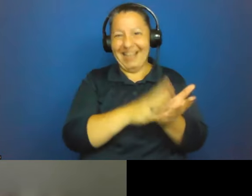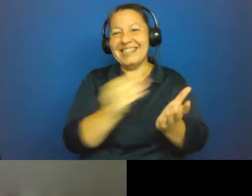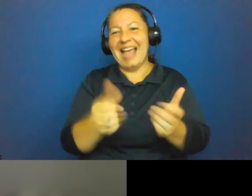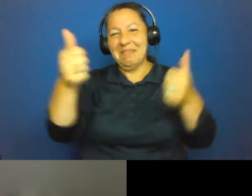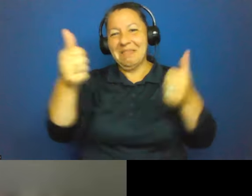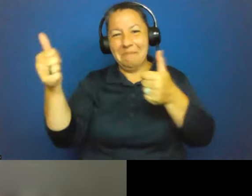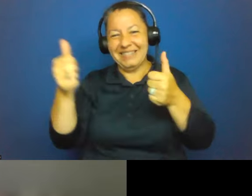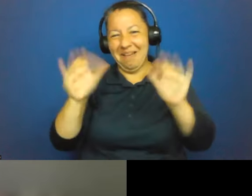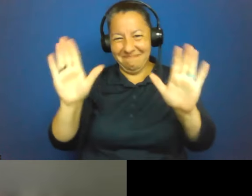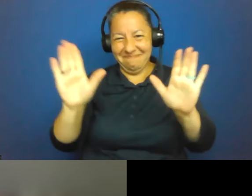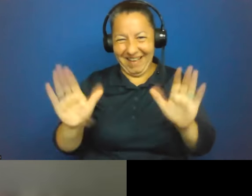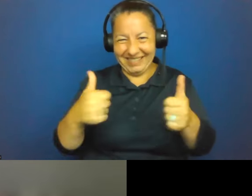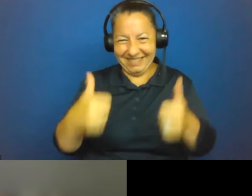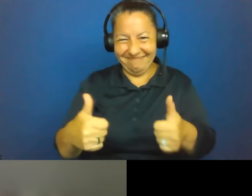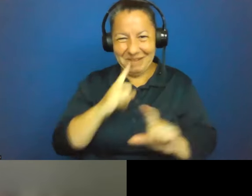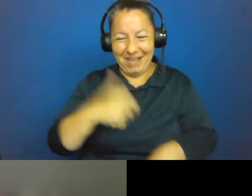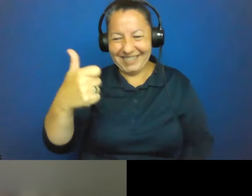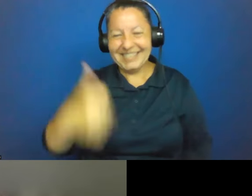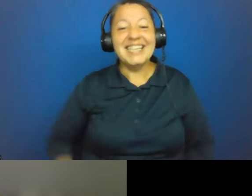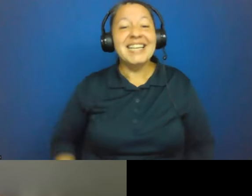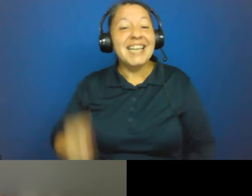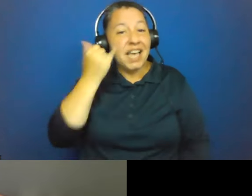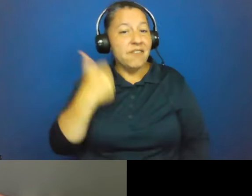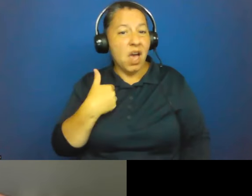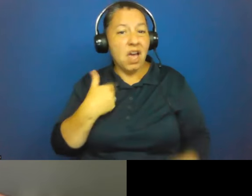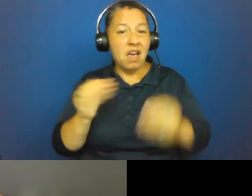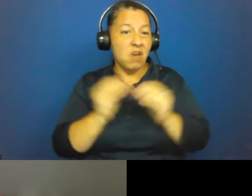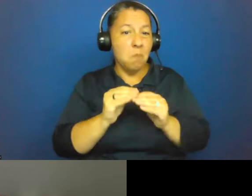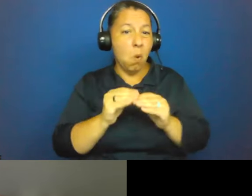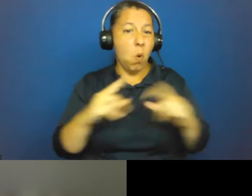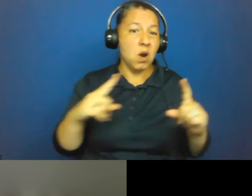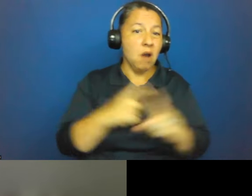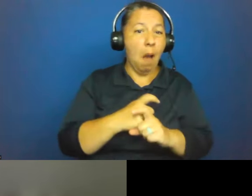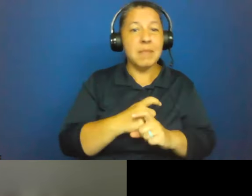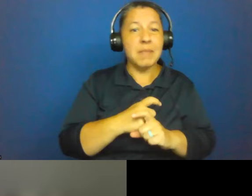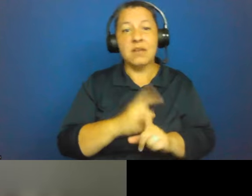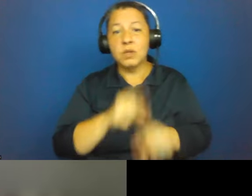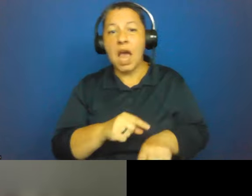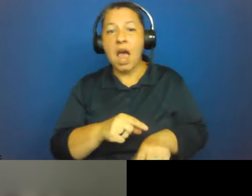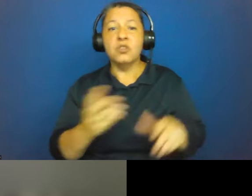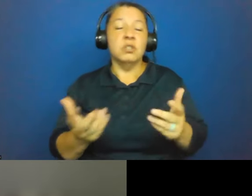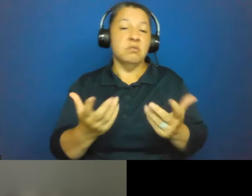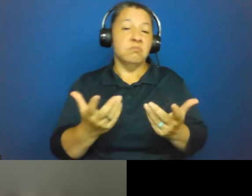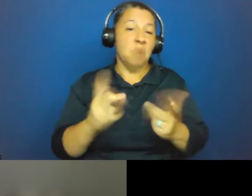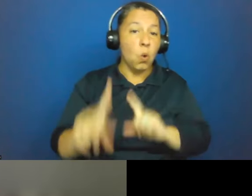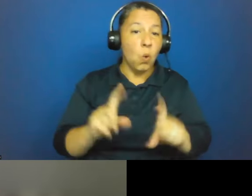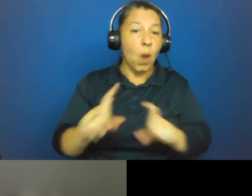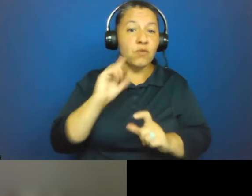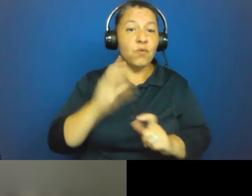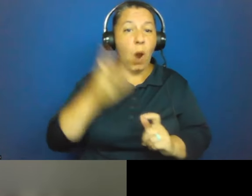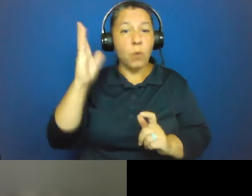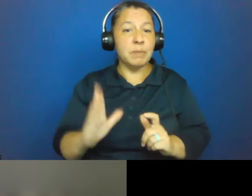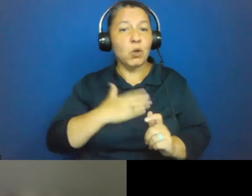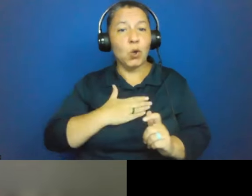And so if you have, I guess, a more complex reaction and you have some questions for our speaker, please put them